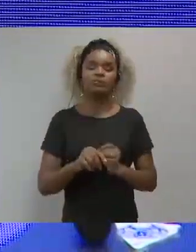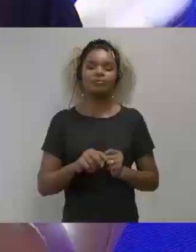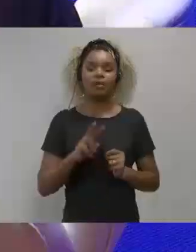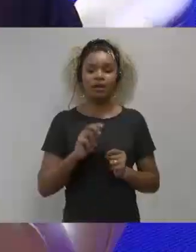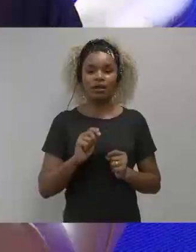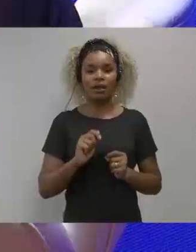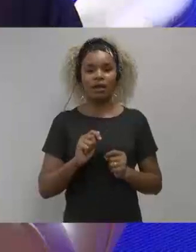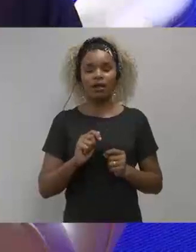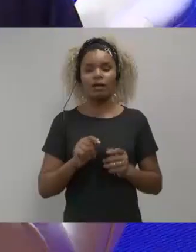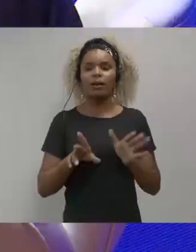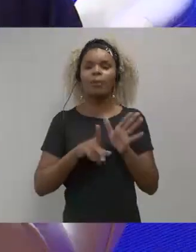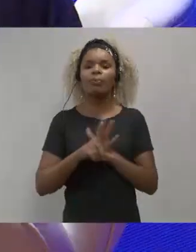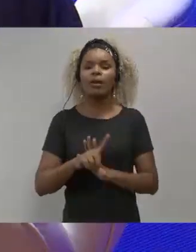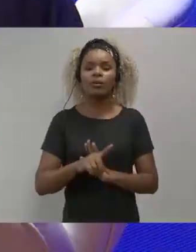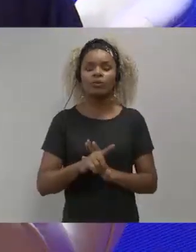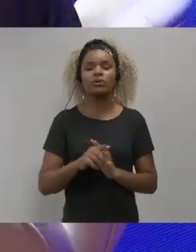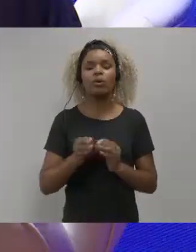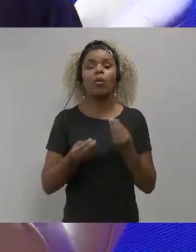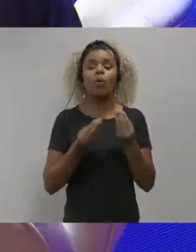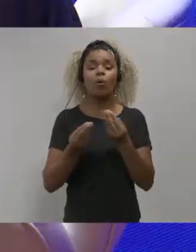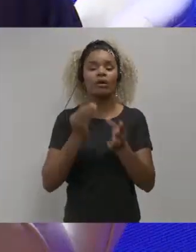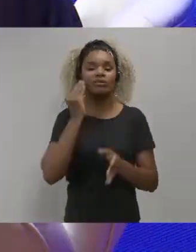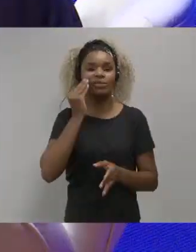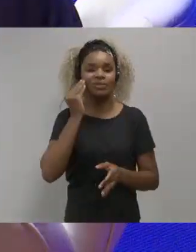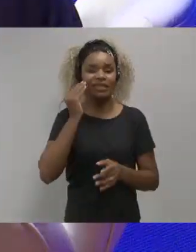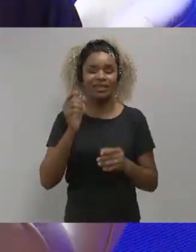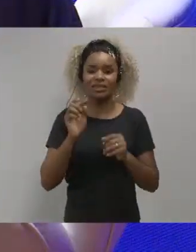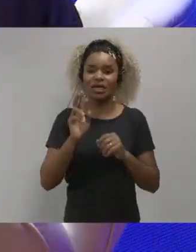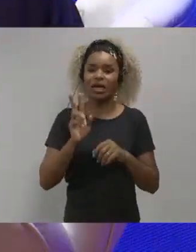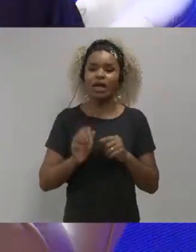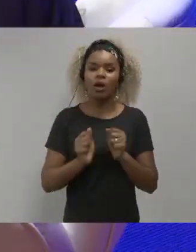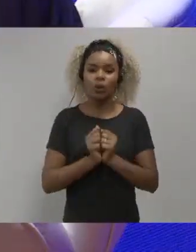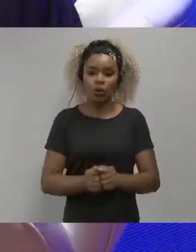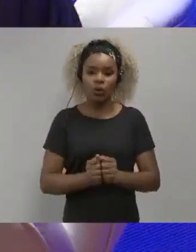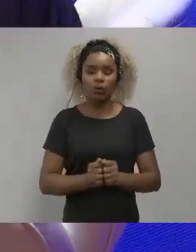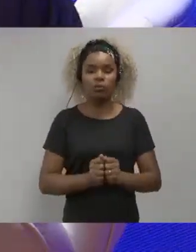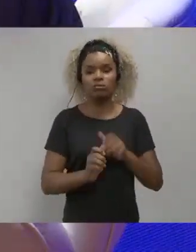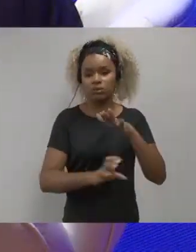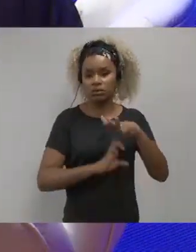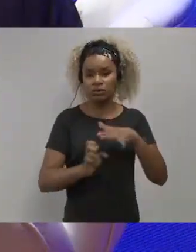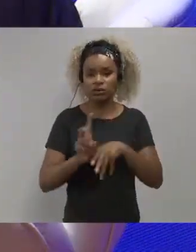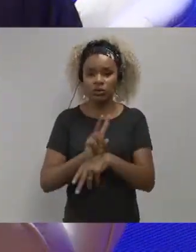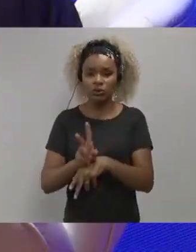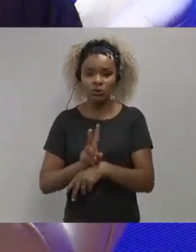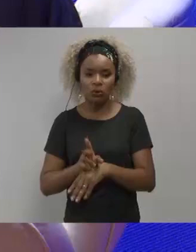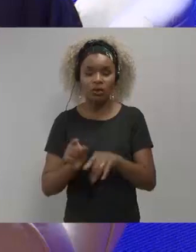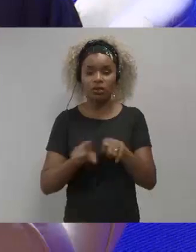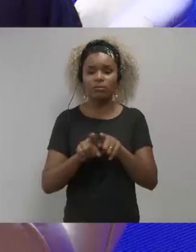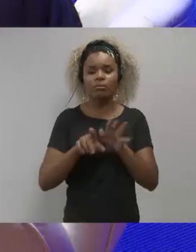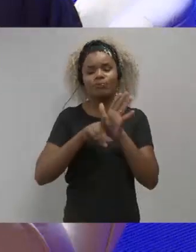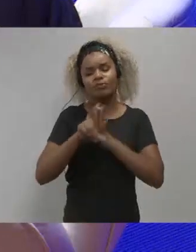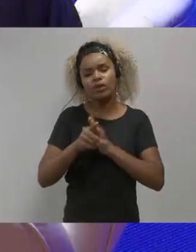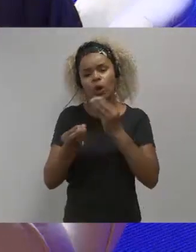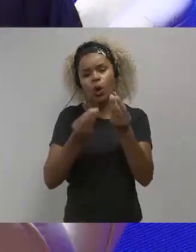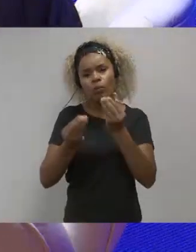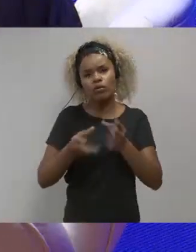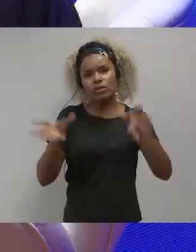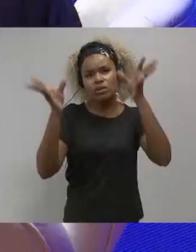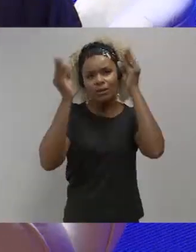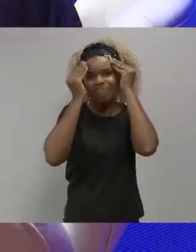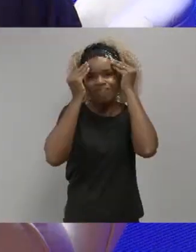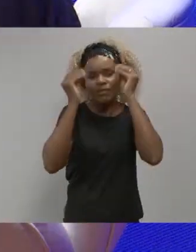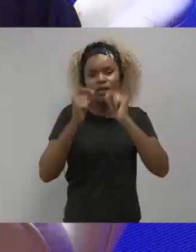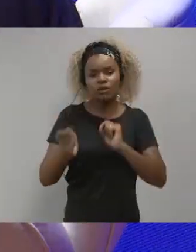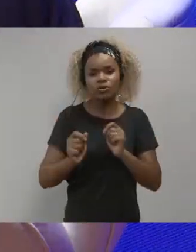matter, I'd like to ask you, Virginia, I'd like to know about your experience along with the control bodies. And how do you